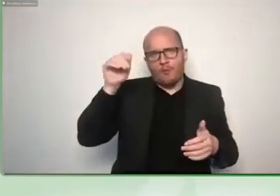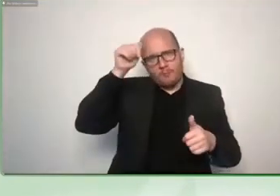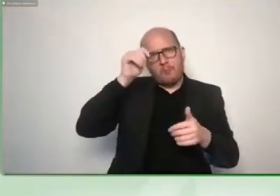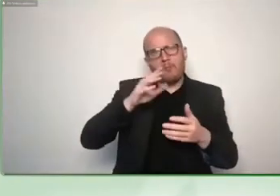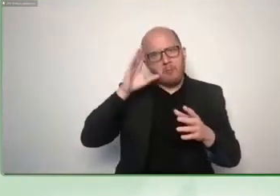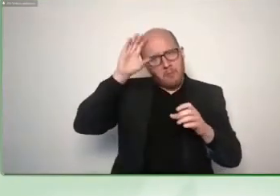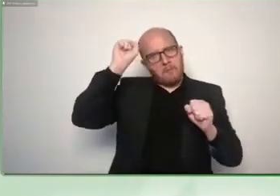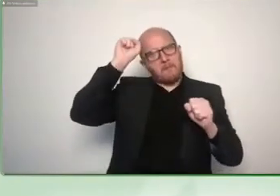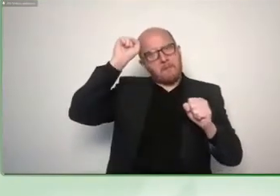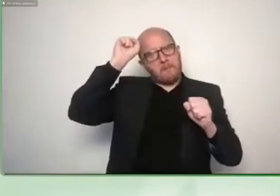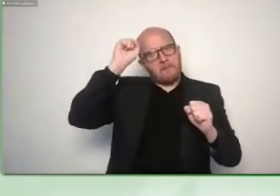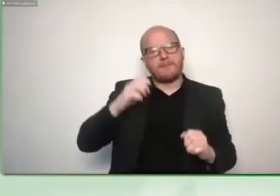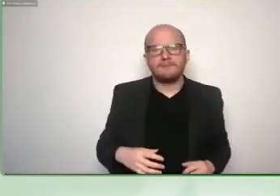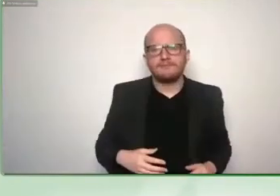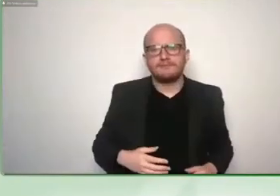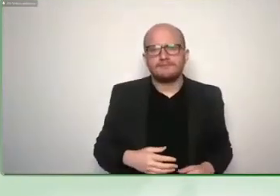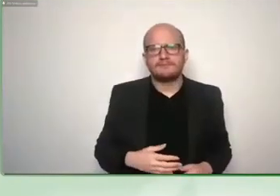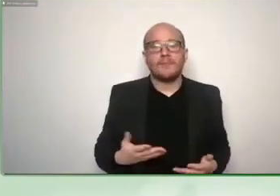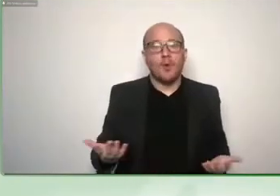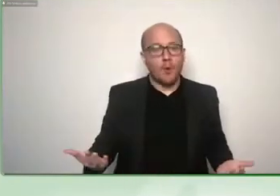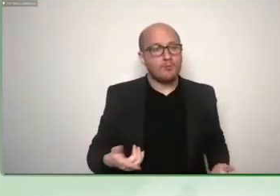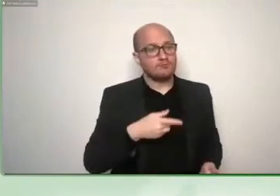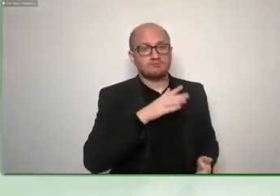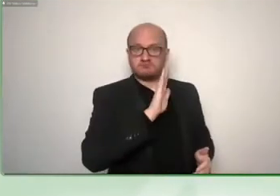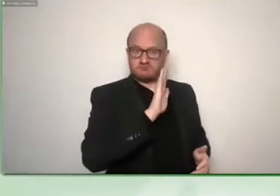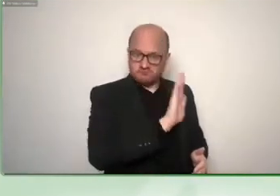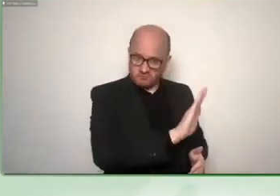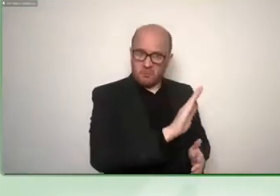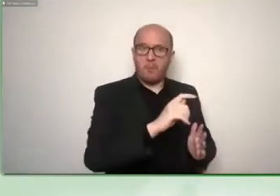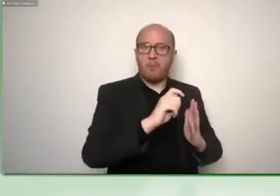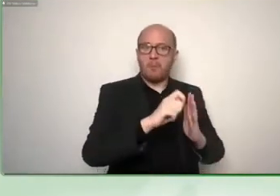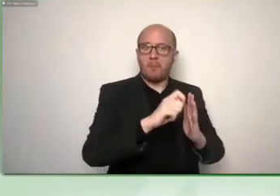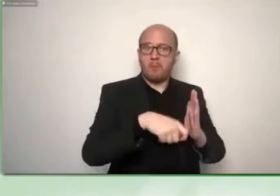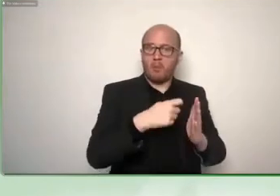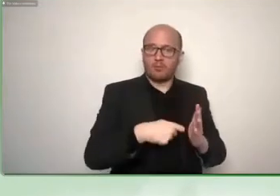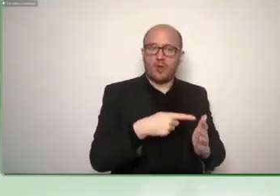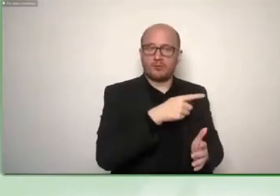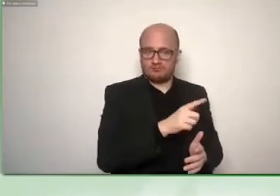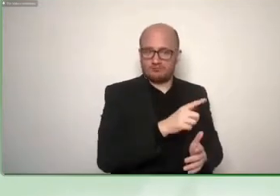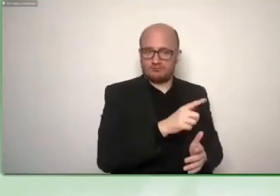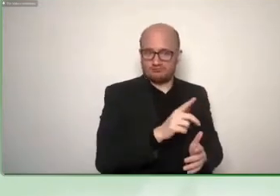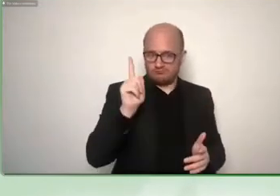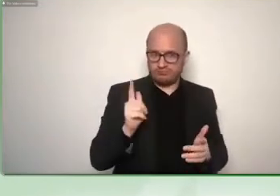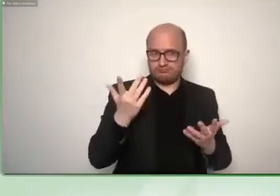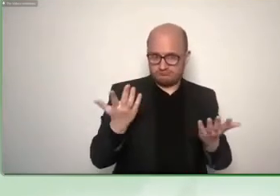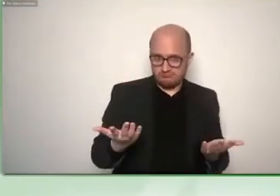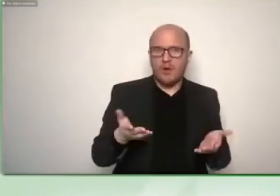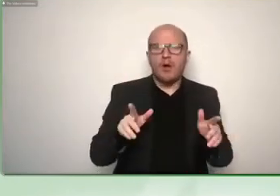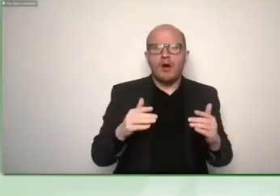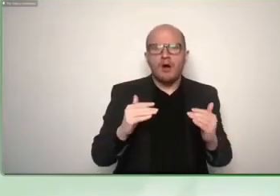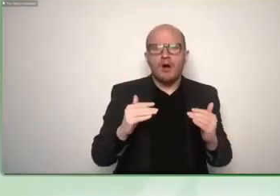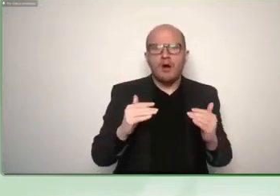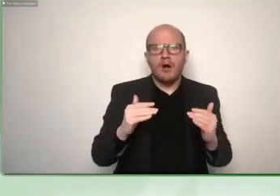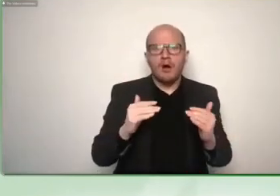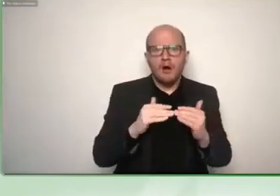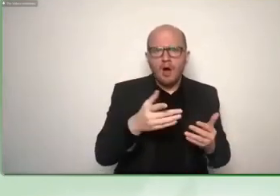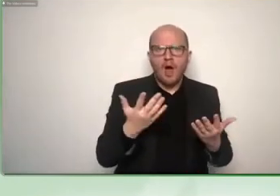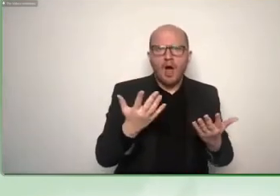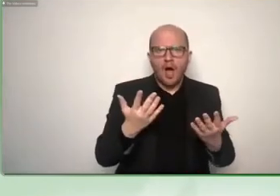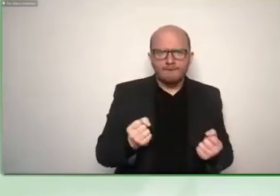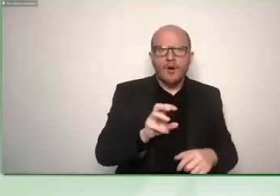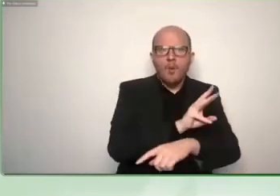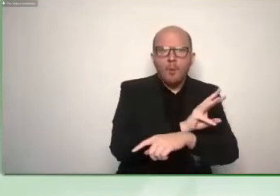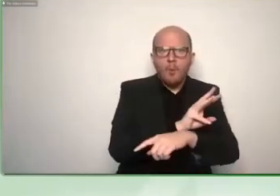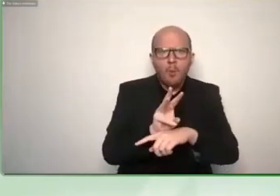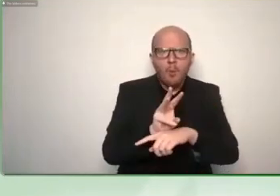at your project what you are up to we also you started a website which is called www.lorman.org